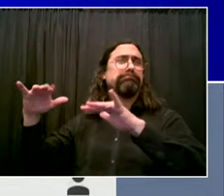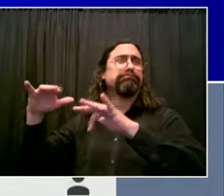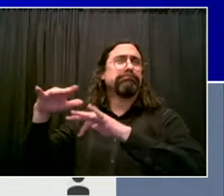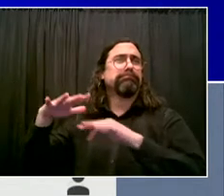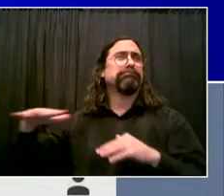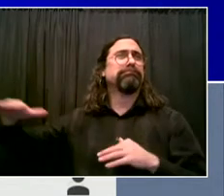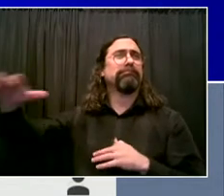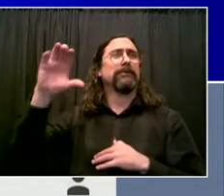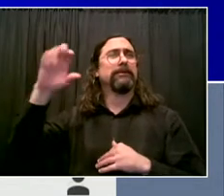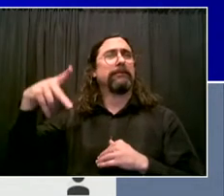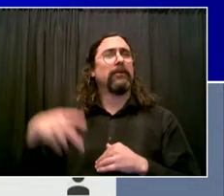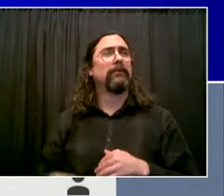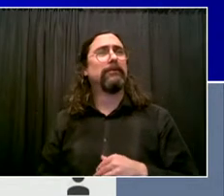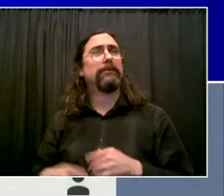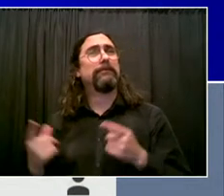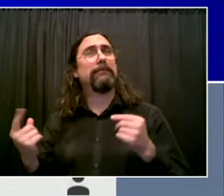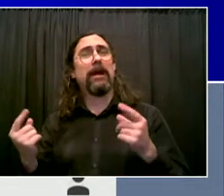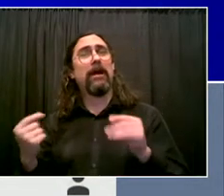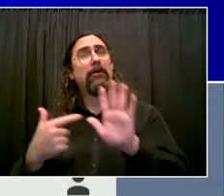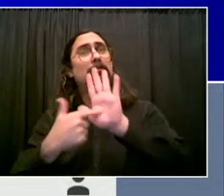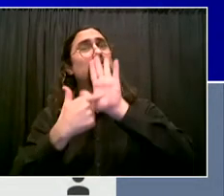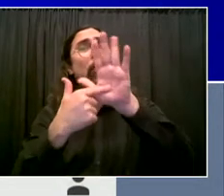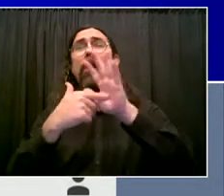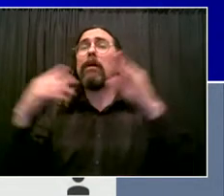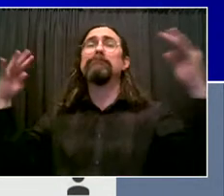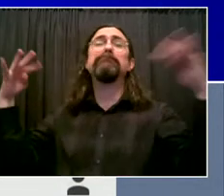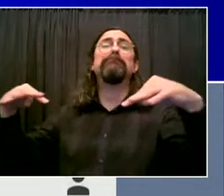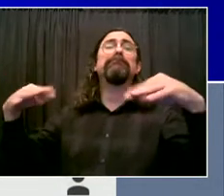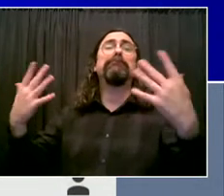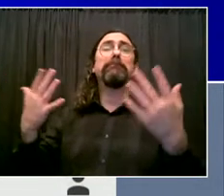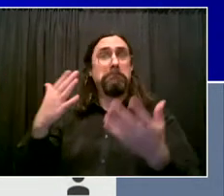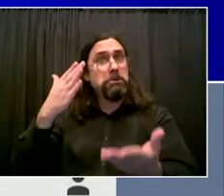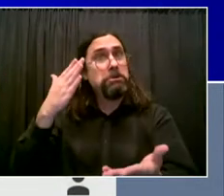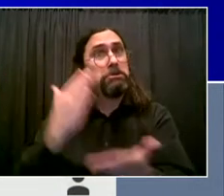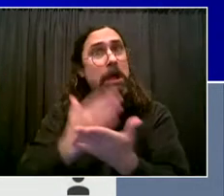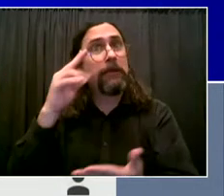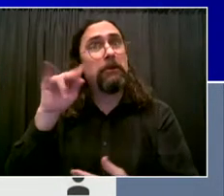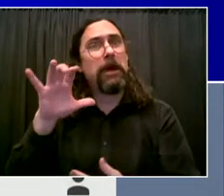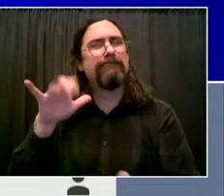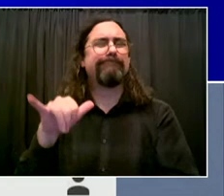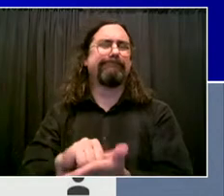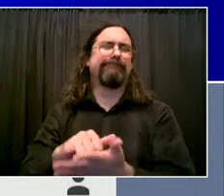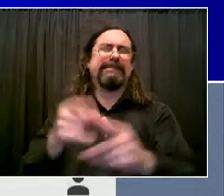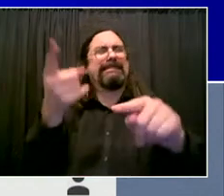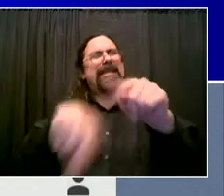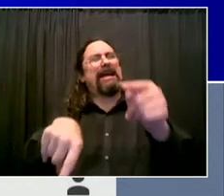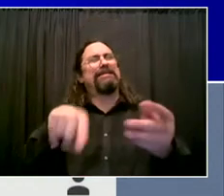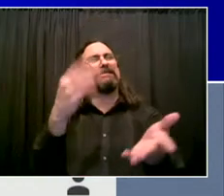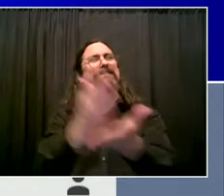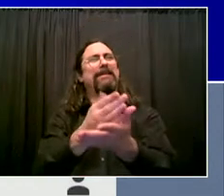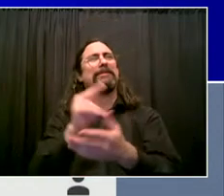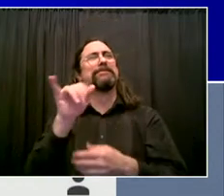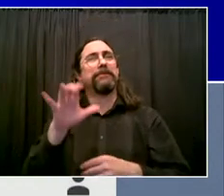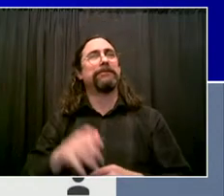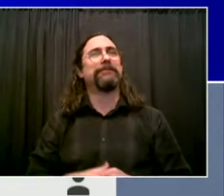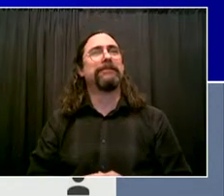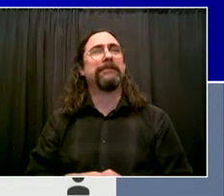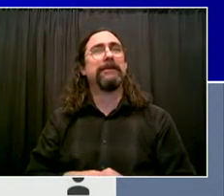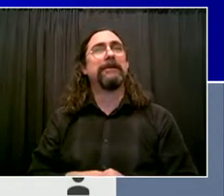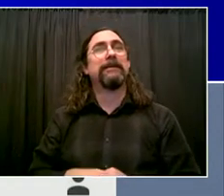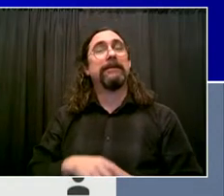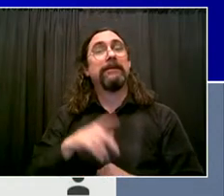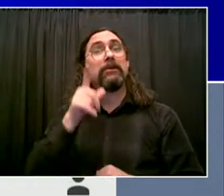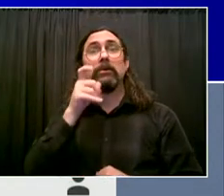And I know it's going to be a great lineup because we turned to one of literally the greatest figures in music industry history, Clive Davis,